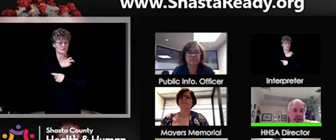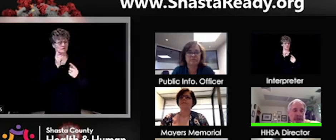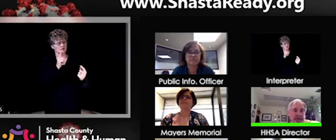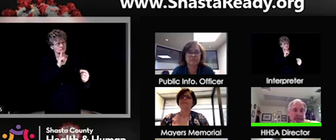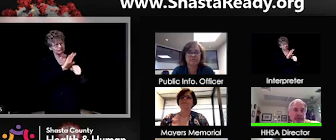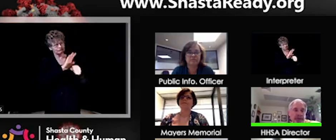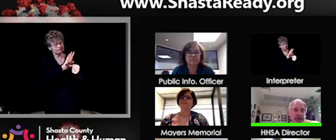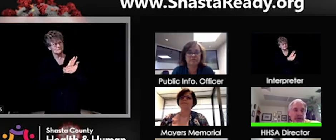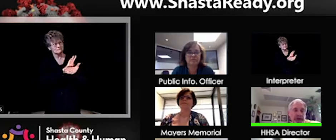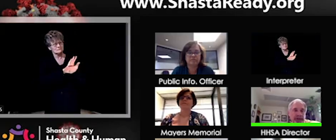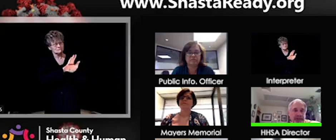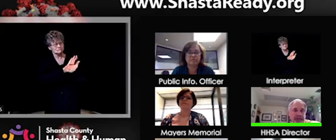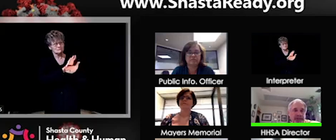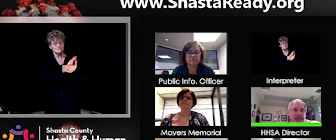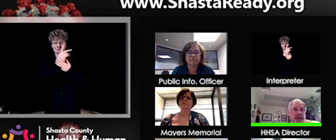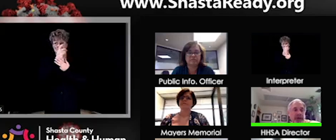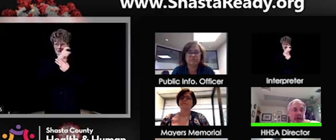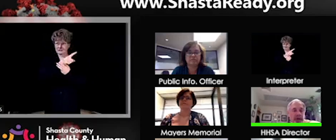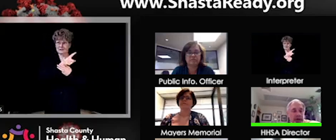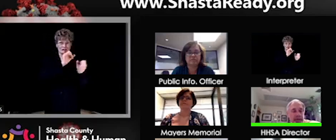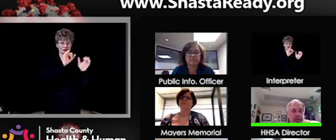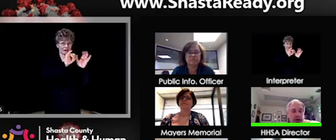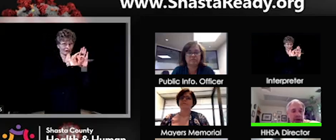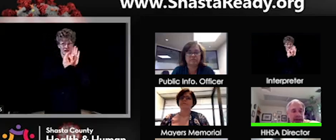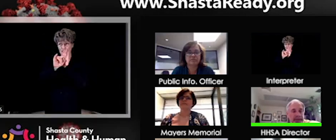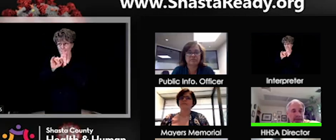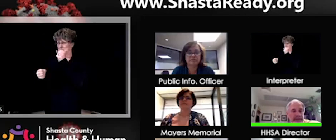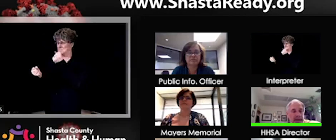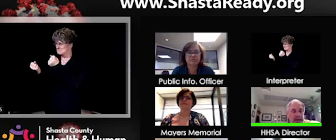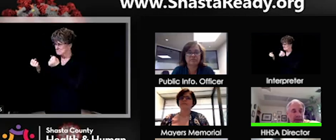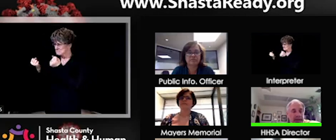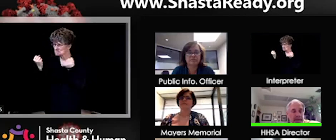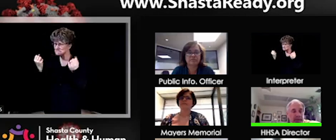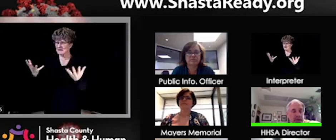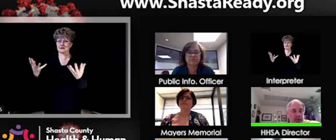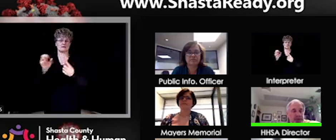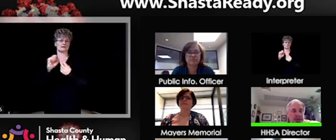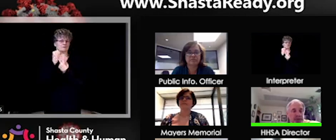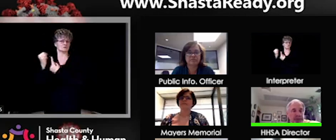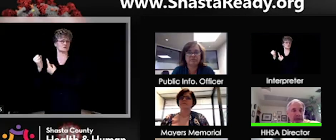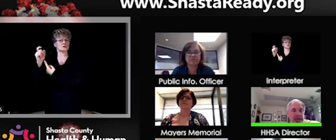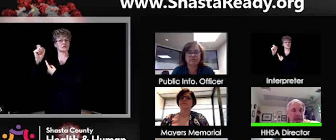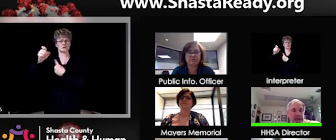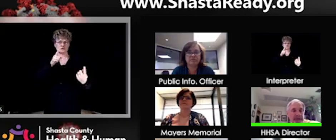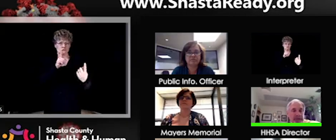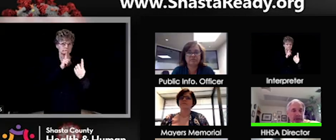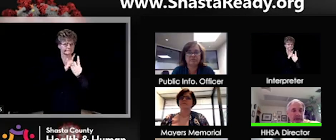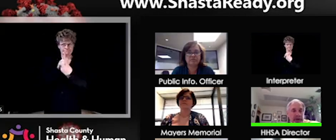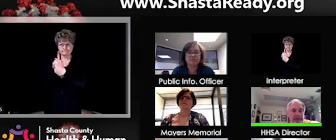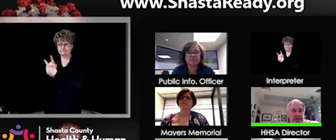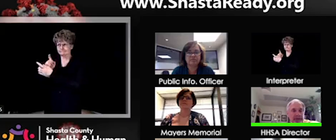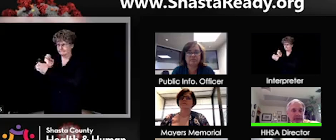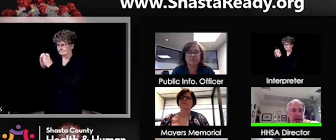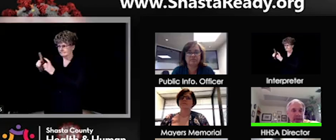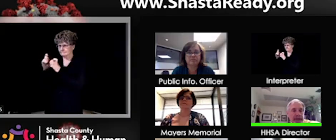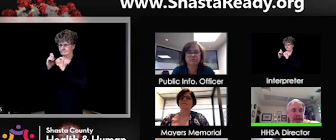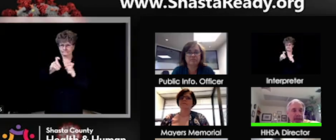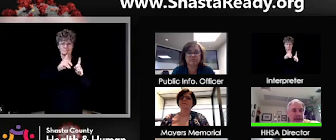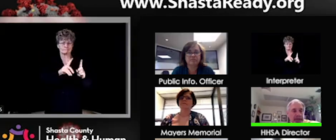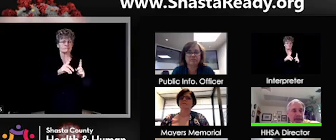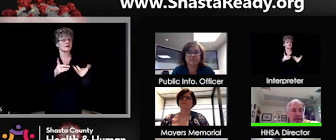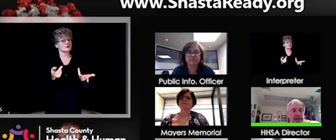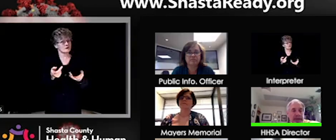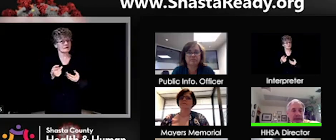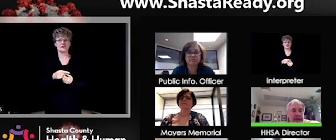in the community that need to be addressed. He's, um, quite active and familiar with social media, and he does hear about things that are